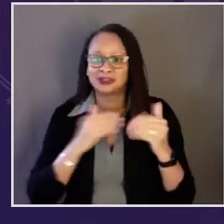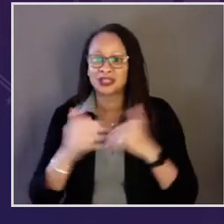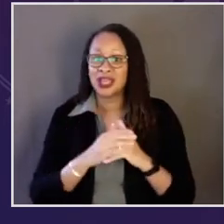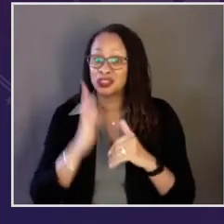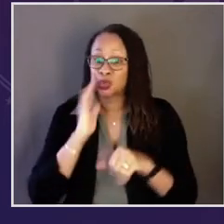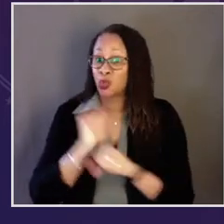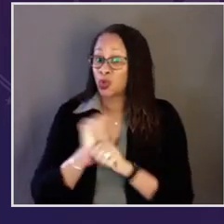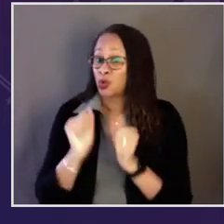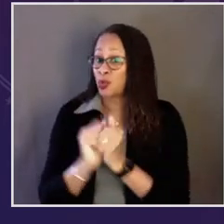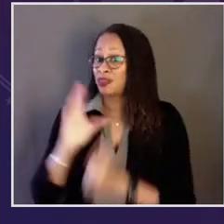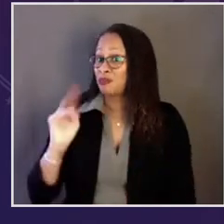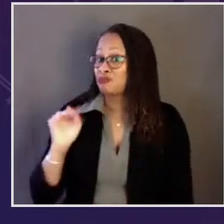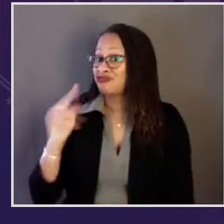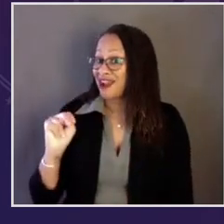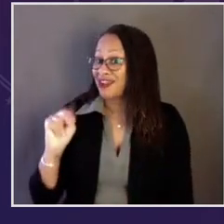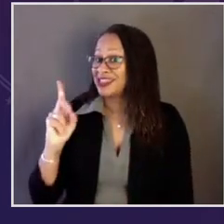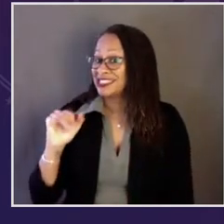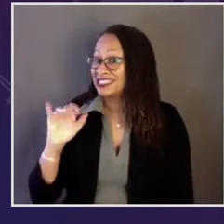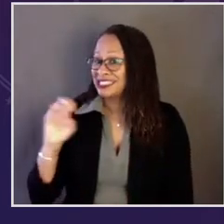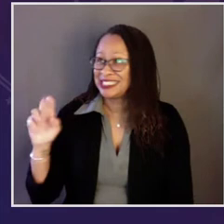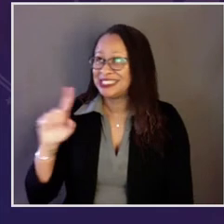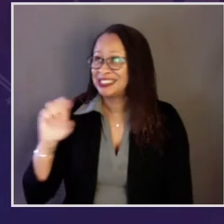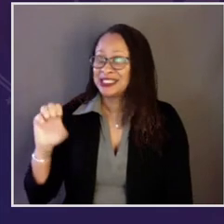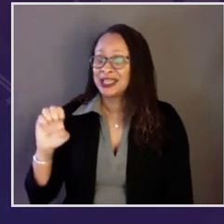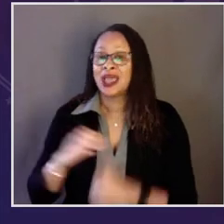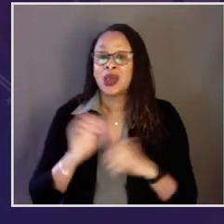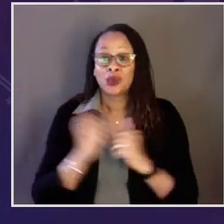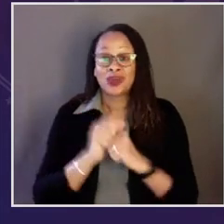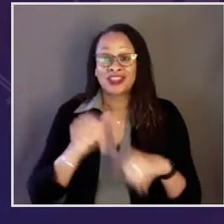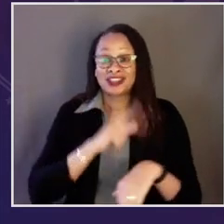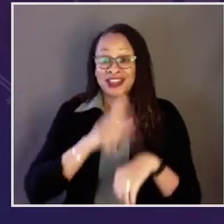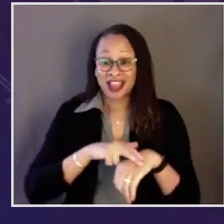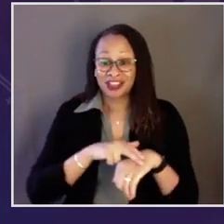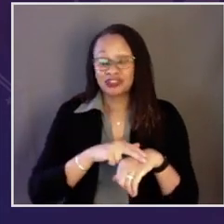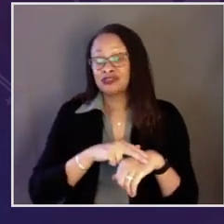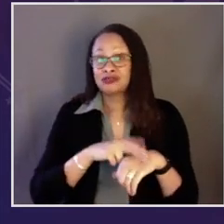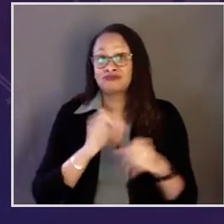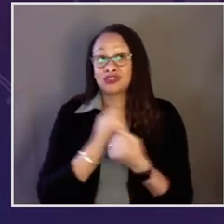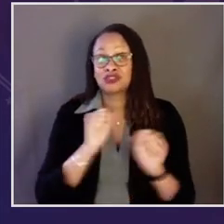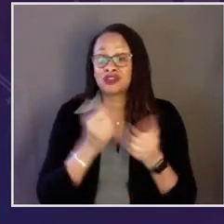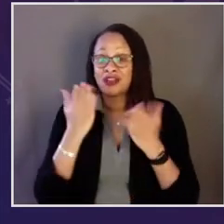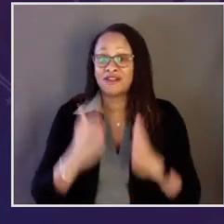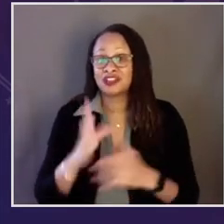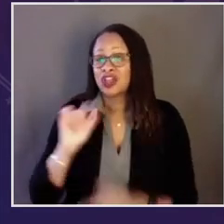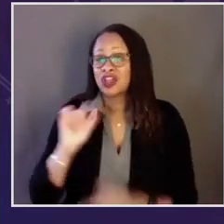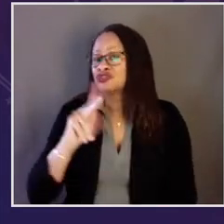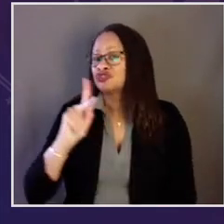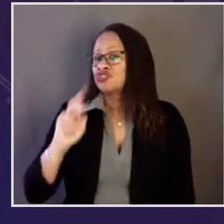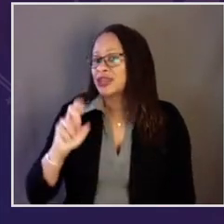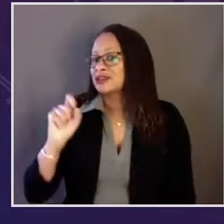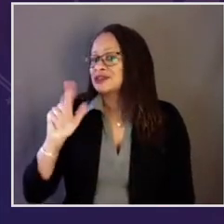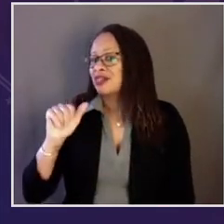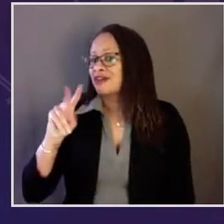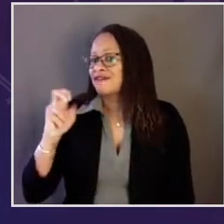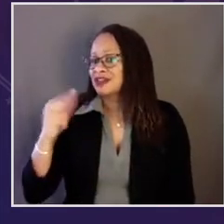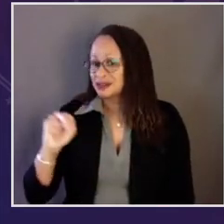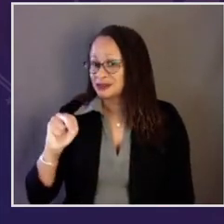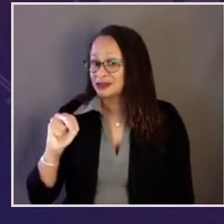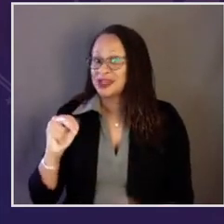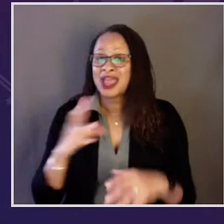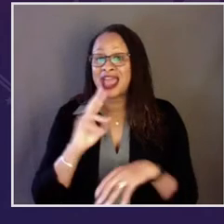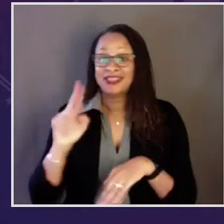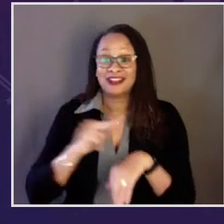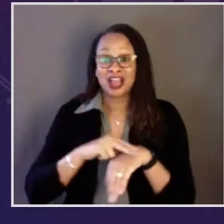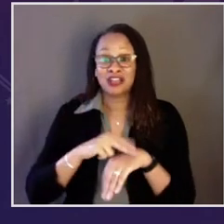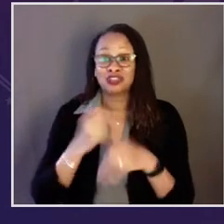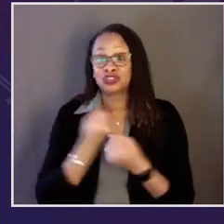She'll work closely with my director of National Economic Council, Brian Dees. She'll work closely with my national security adviser, Jake Sullivan,